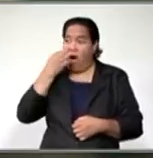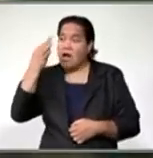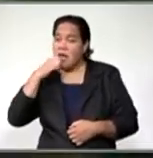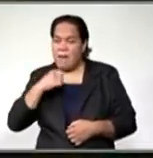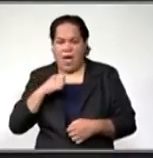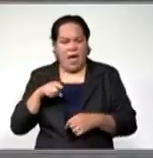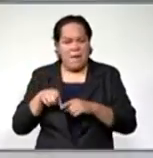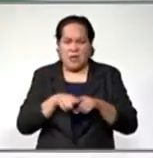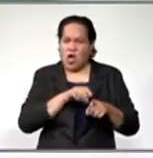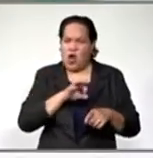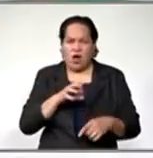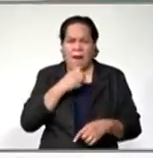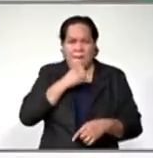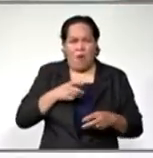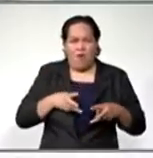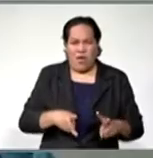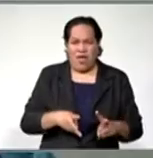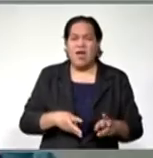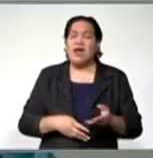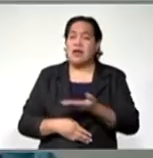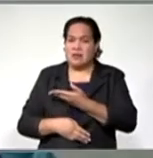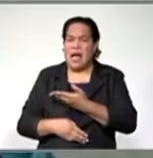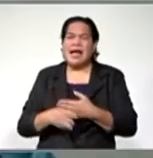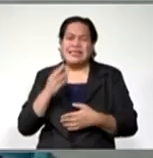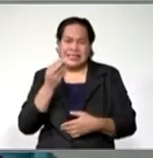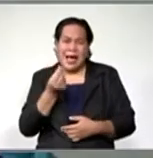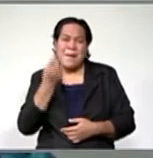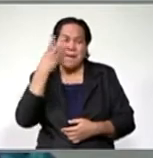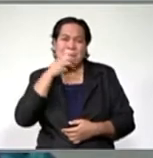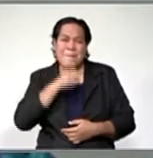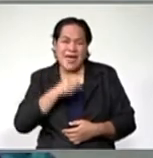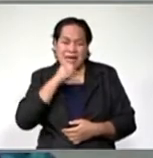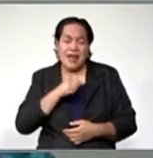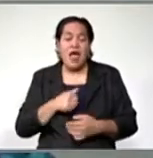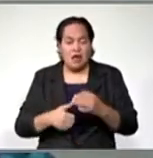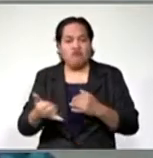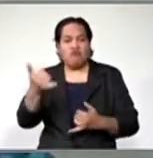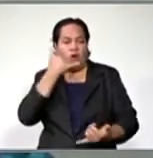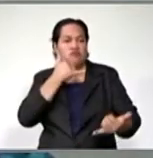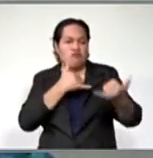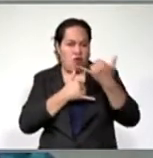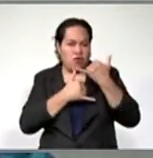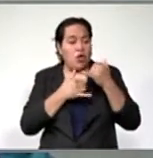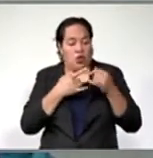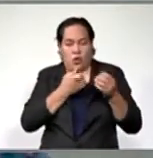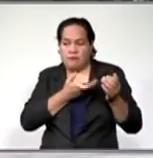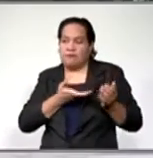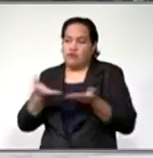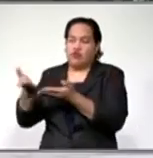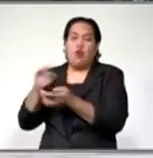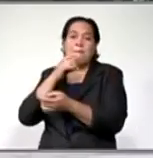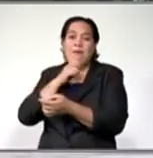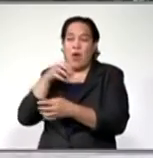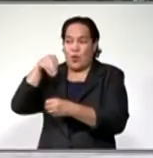needs to change. Then we also have men, you know, who are accessing our lines and they're being referred to our male advocates lines. We have got